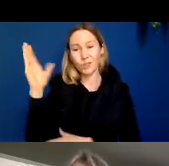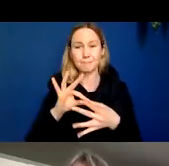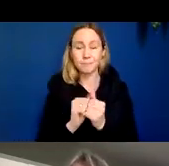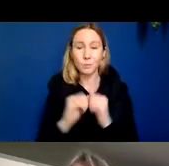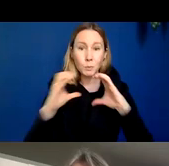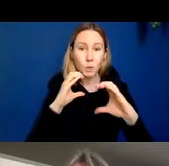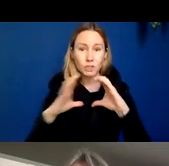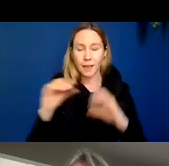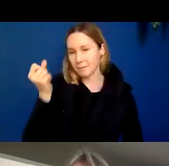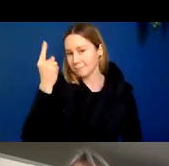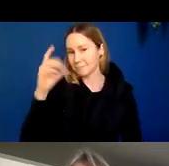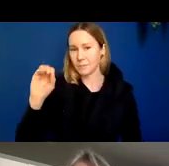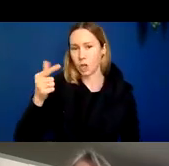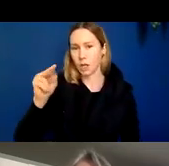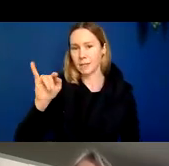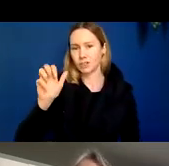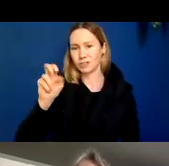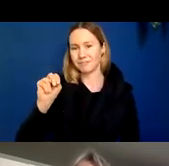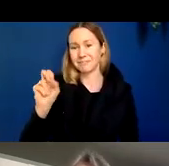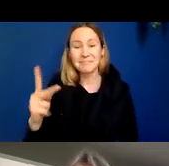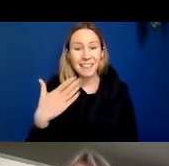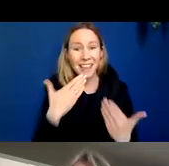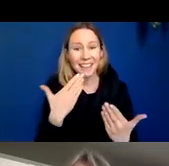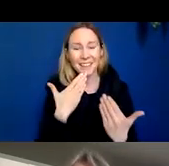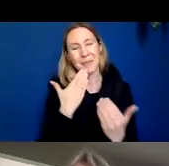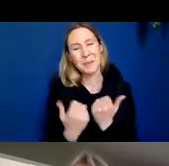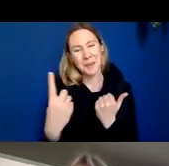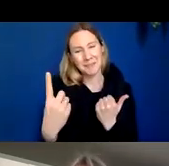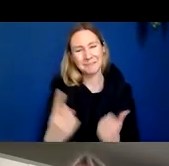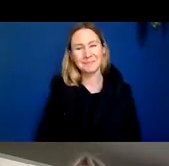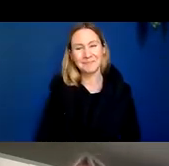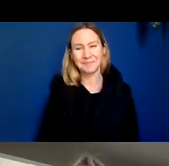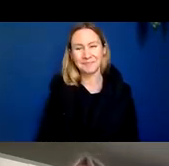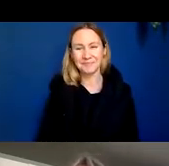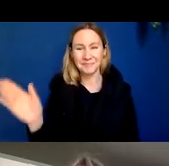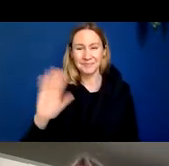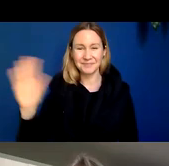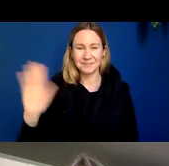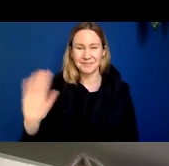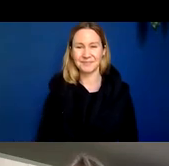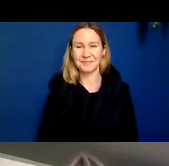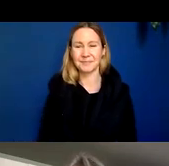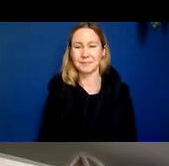and cognition so great thank you everybody very much thank you bye bye